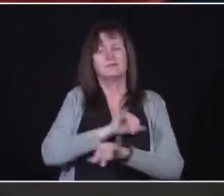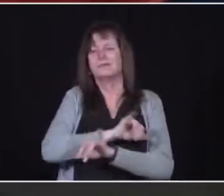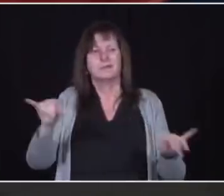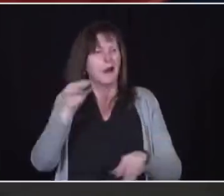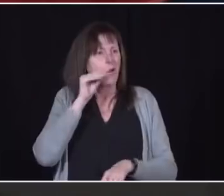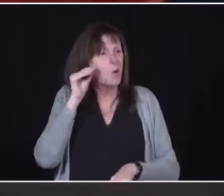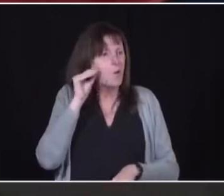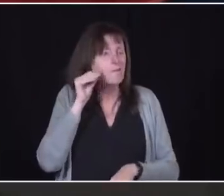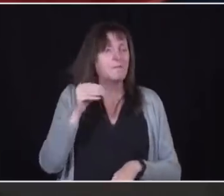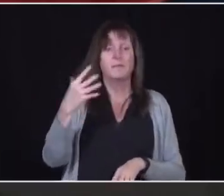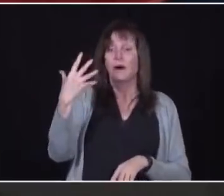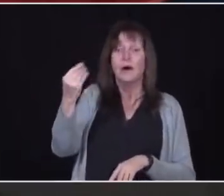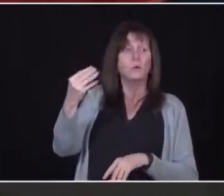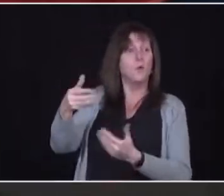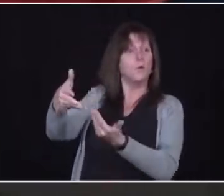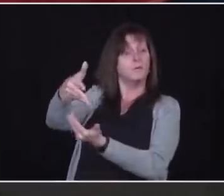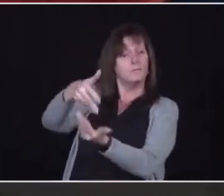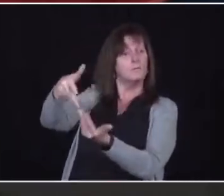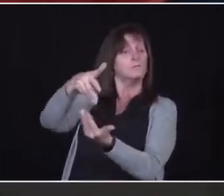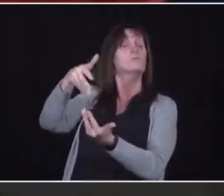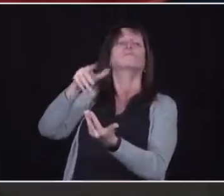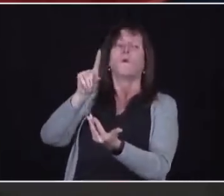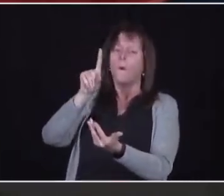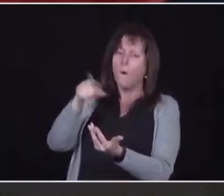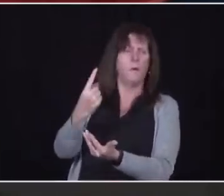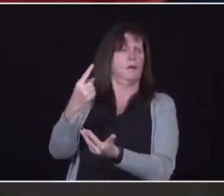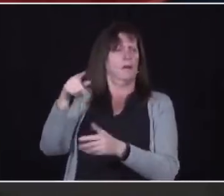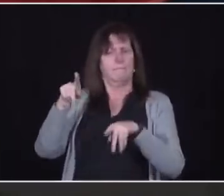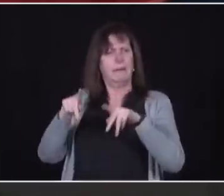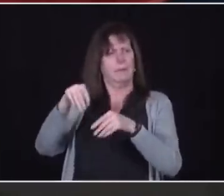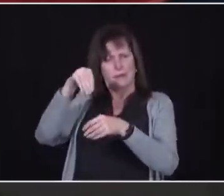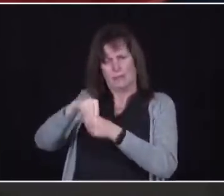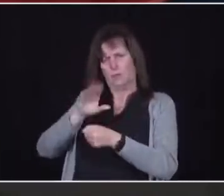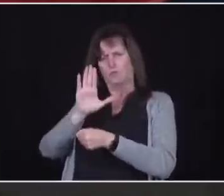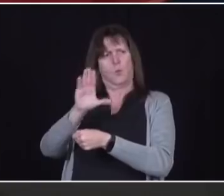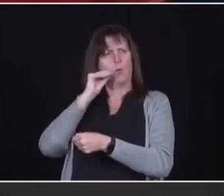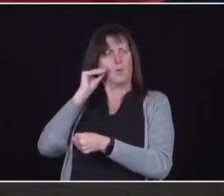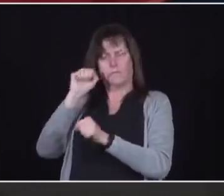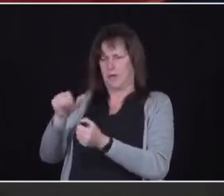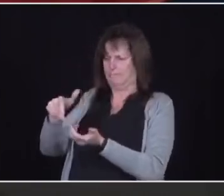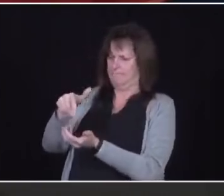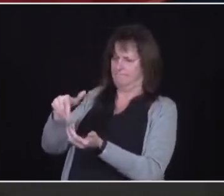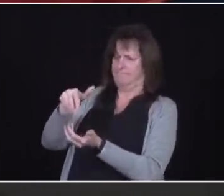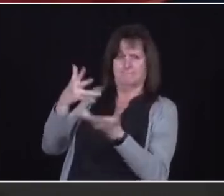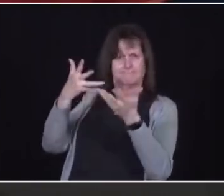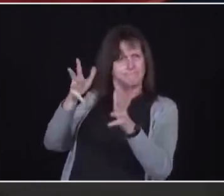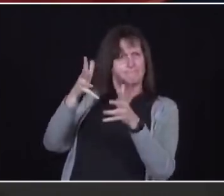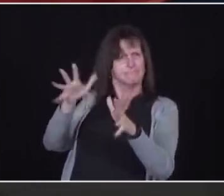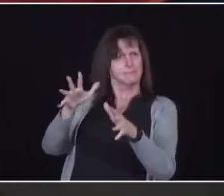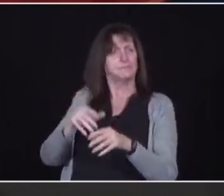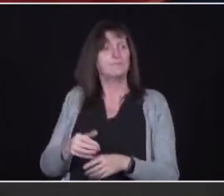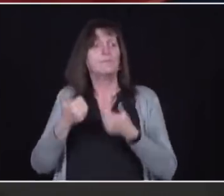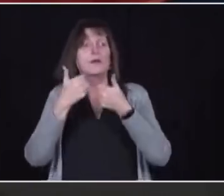will now be strictly limited to members of your own household only. Anyone who lives alone can